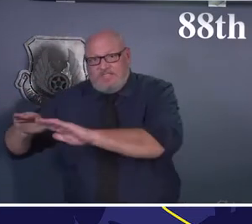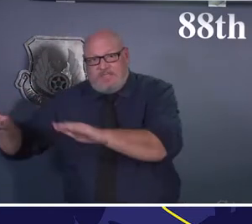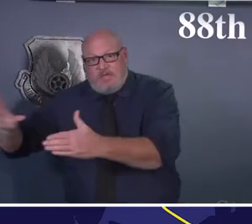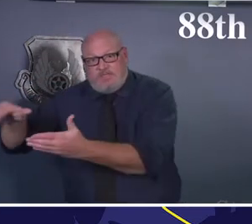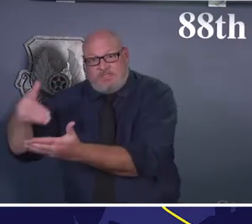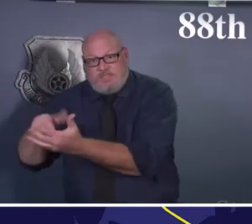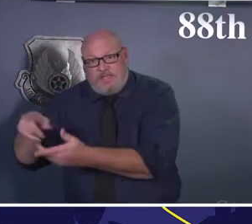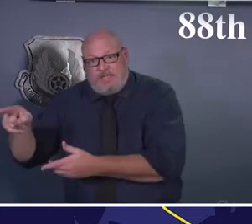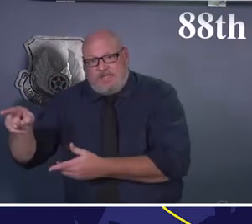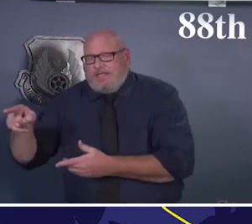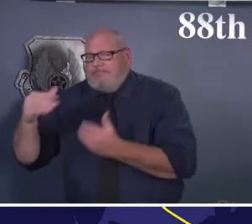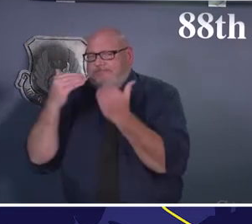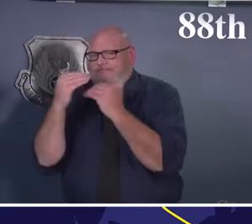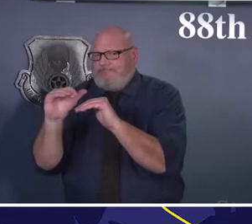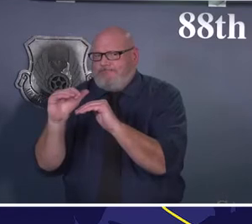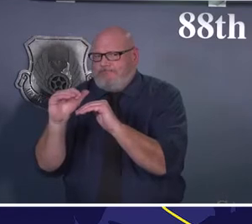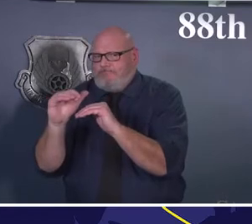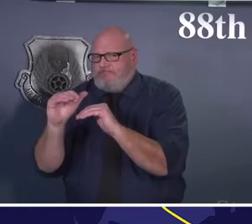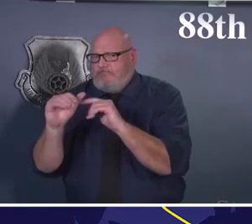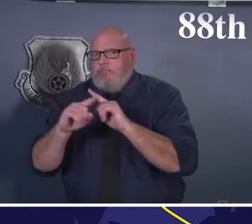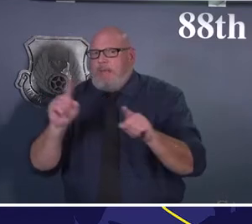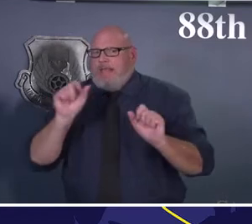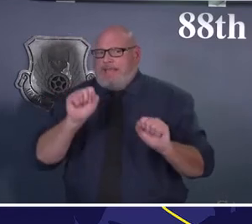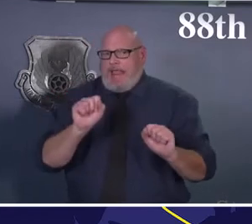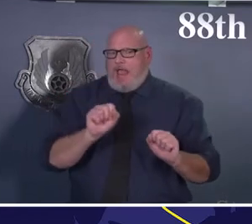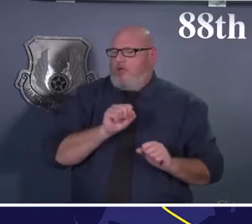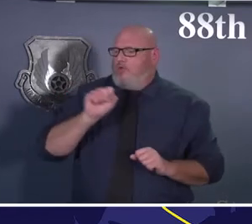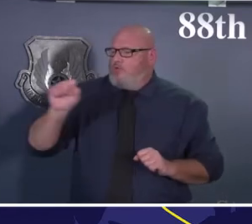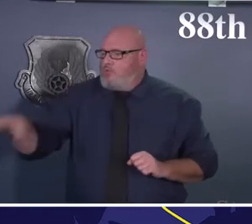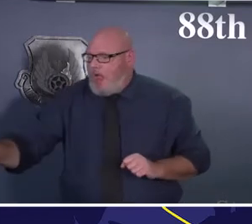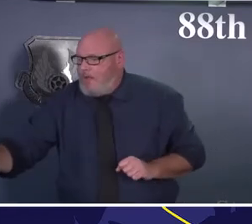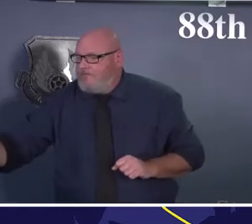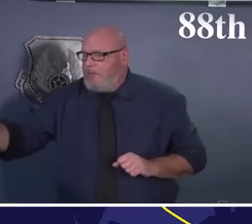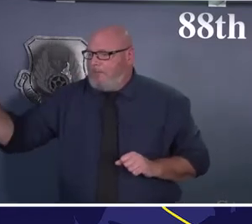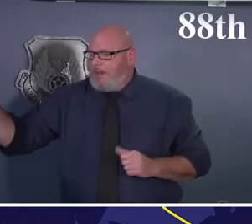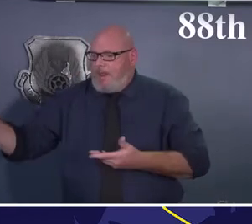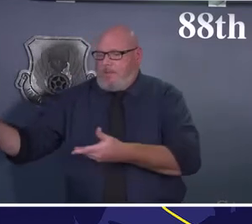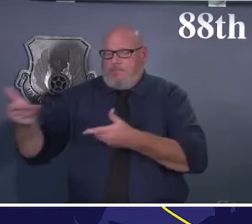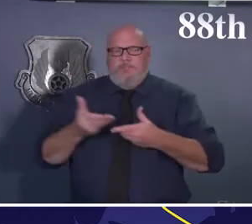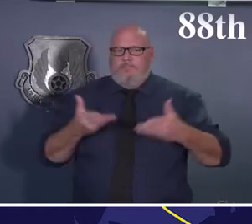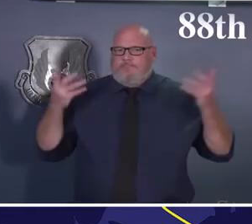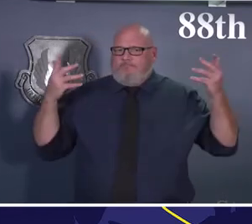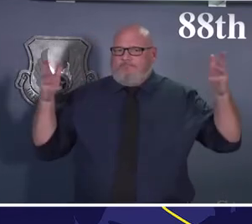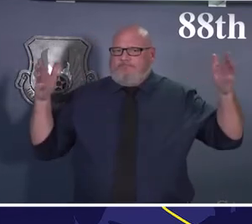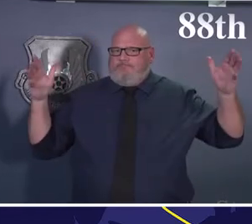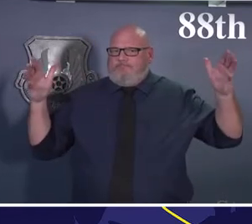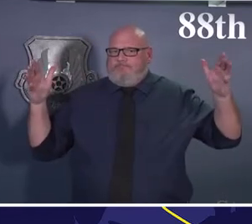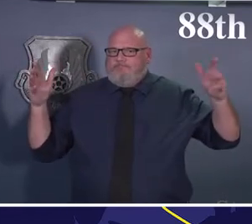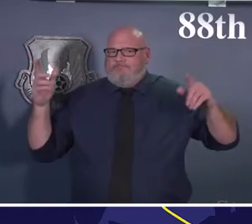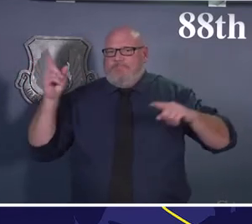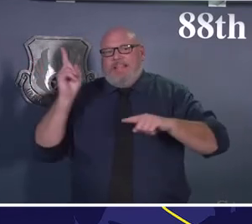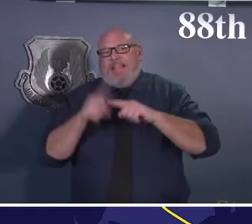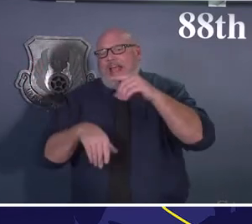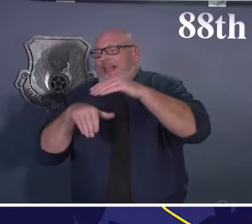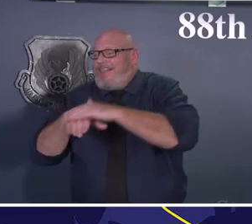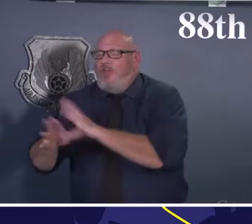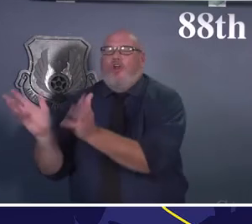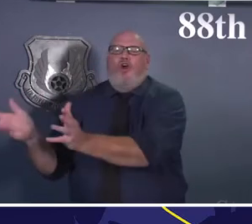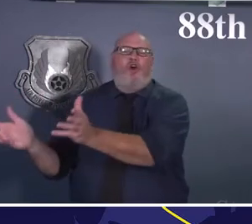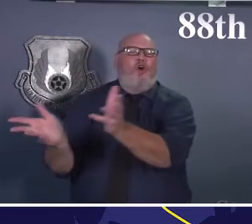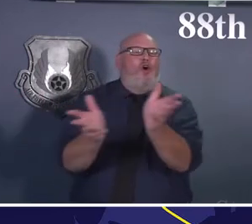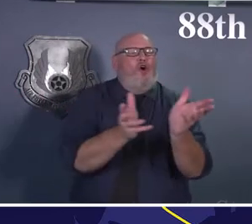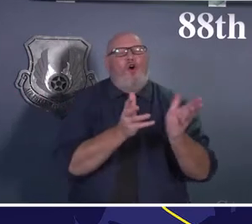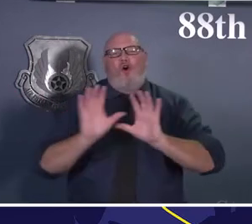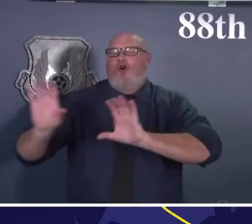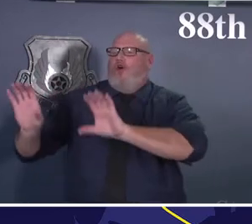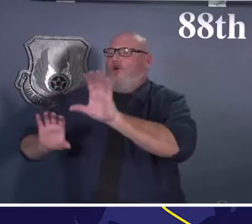up. And to be honest, our CDCs have been taxed hard by COVID, and it's taking a toll, which is